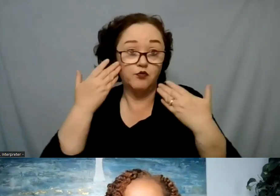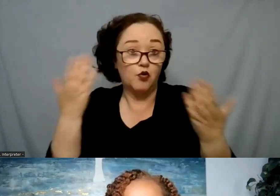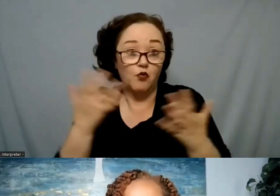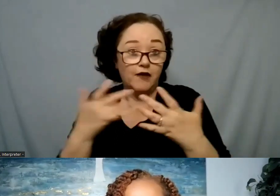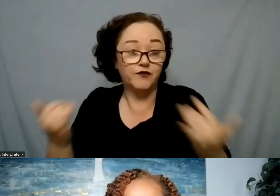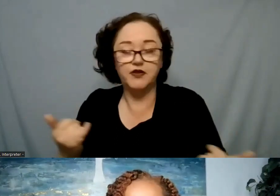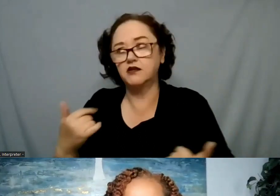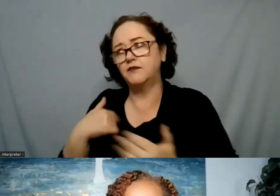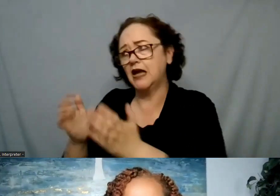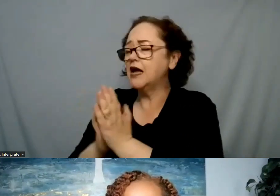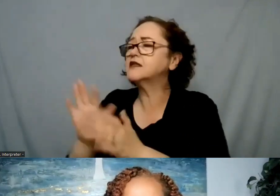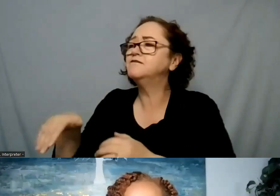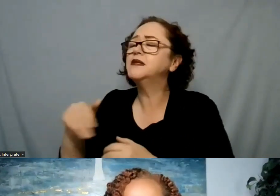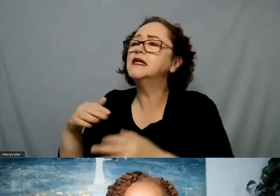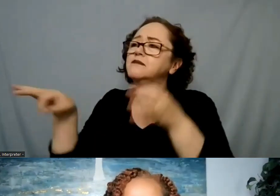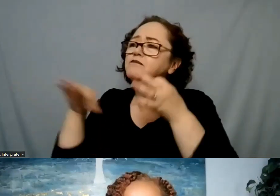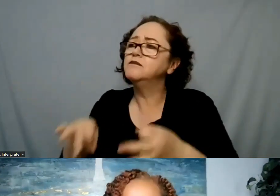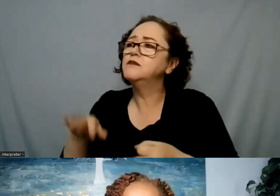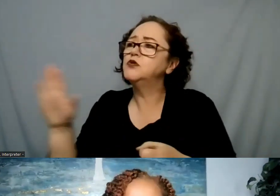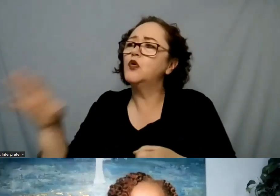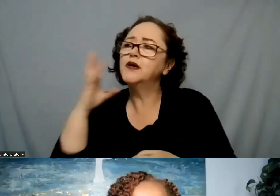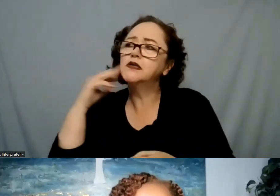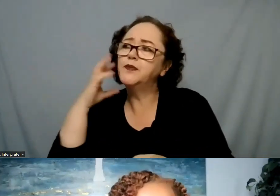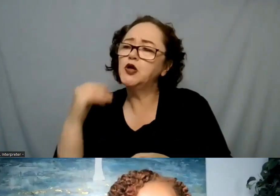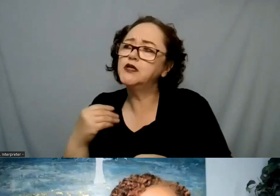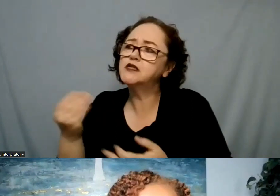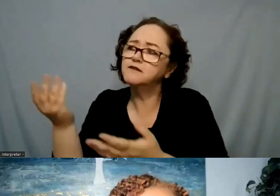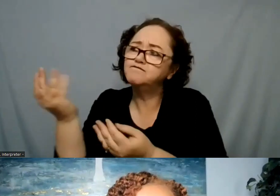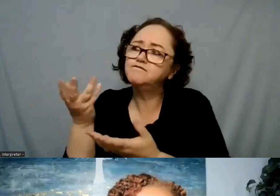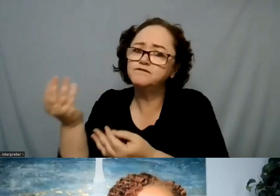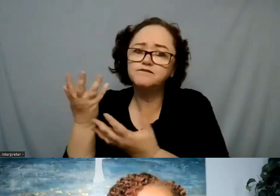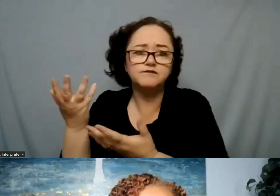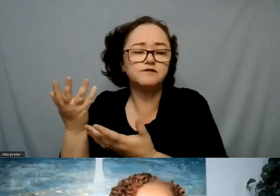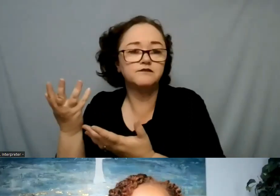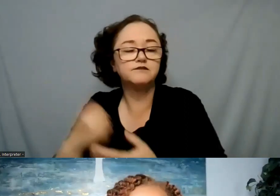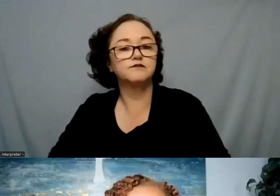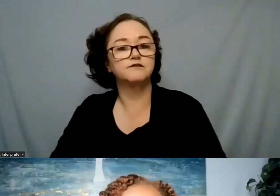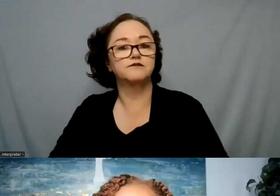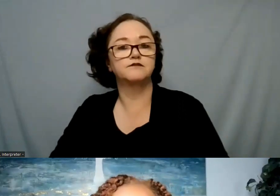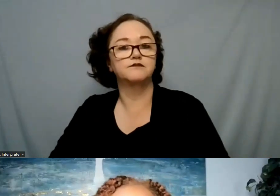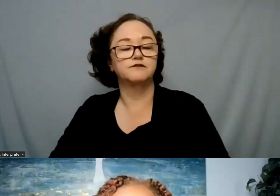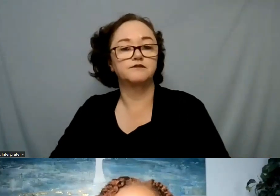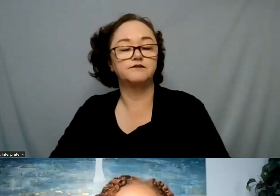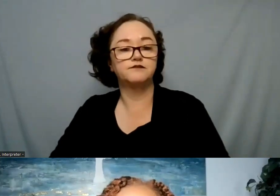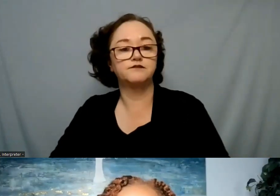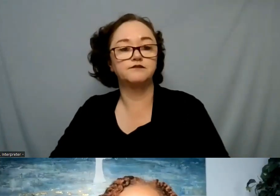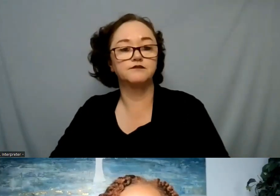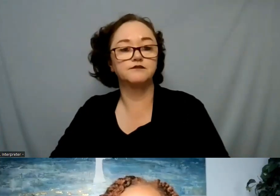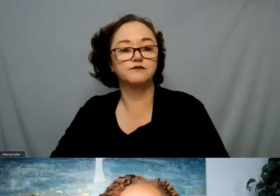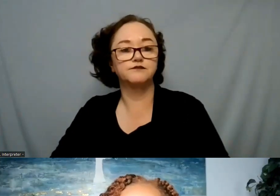this experience and she can do the same but I'll pass it to Dr. Berry to see what she would like to add yes and